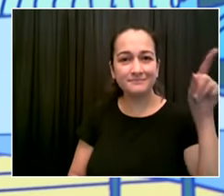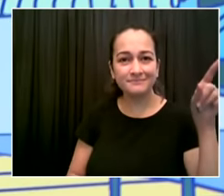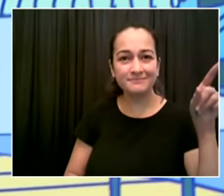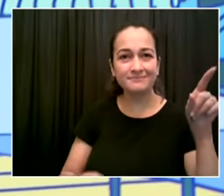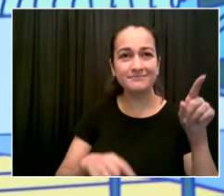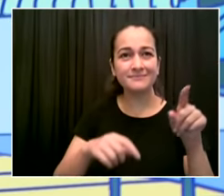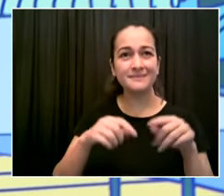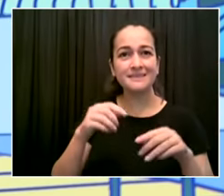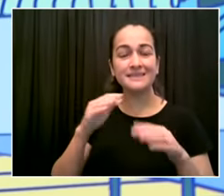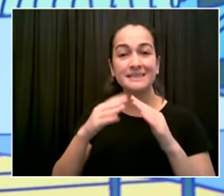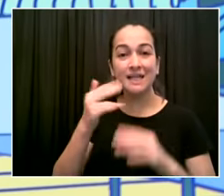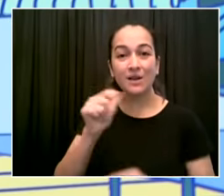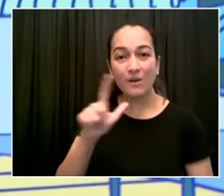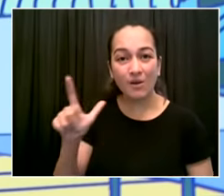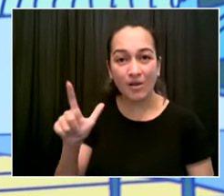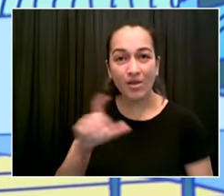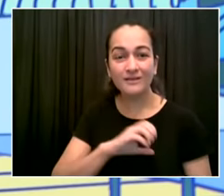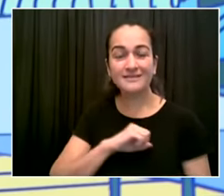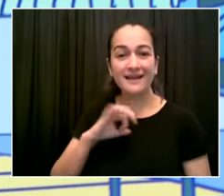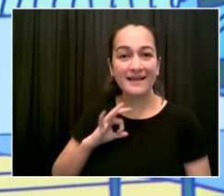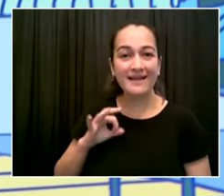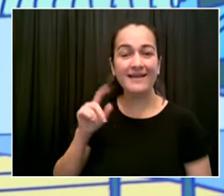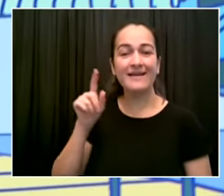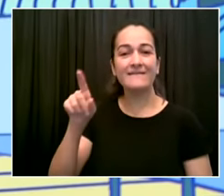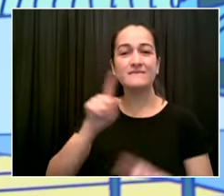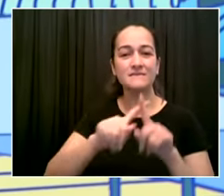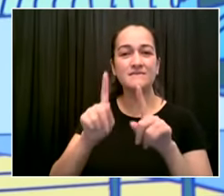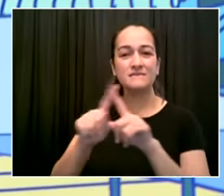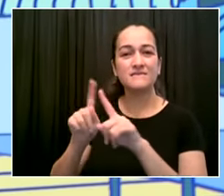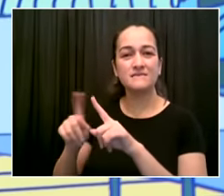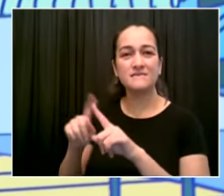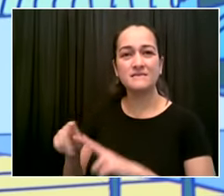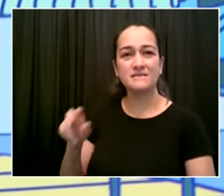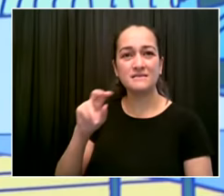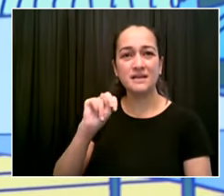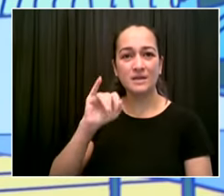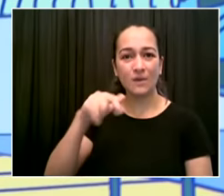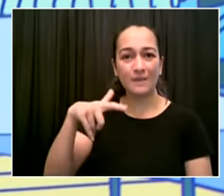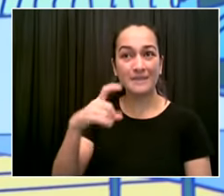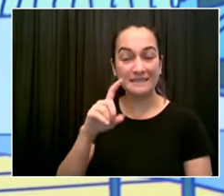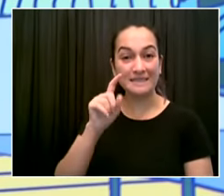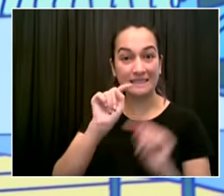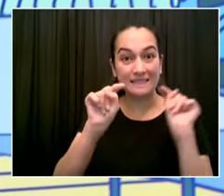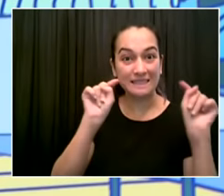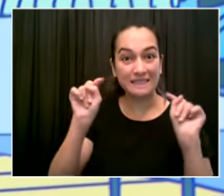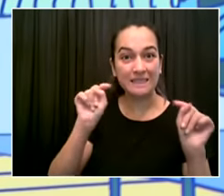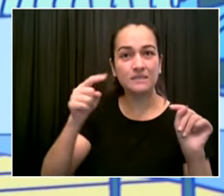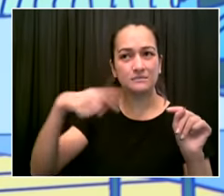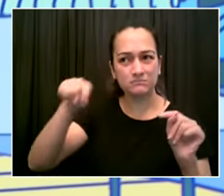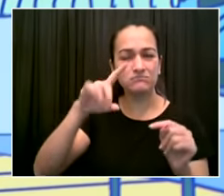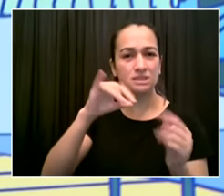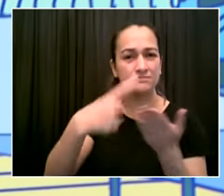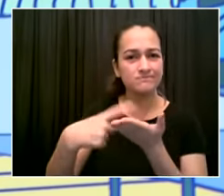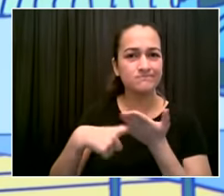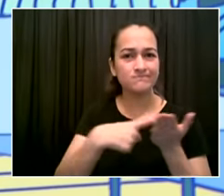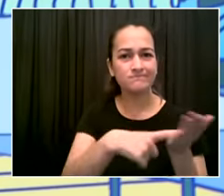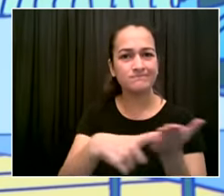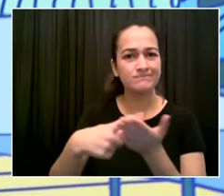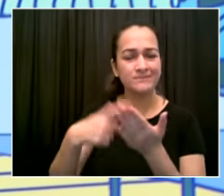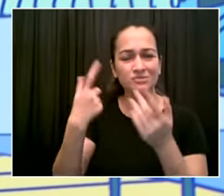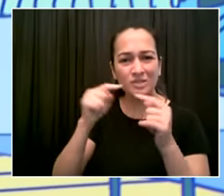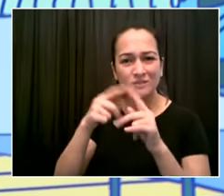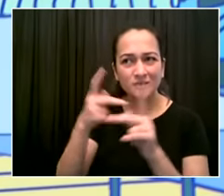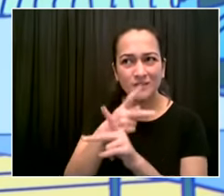number yoav that is the number that is suggested to be the shortage i have not focused on the details of this but i've certainly given the